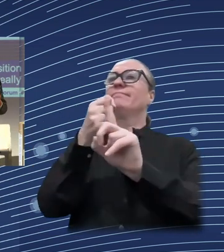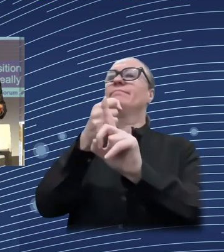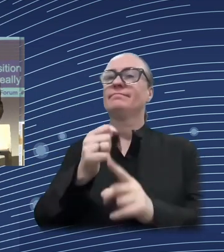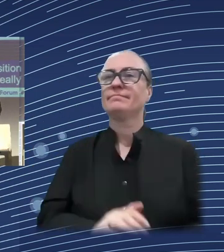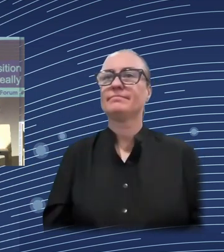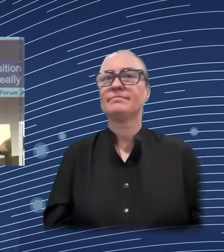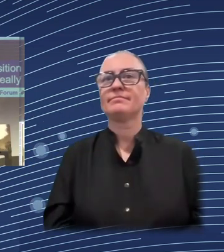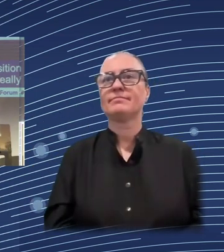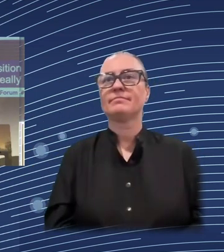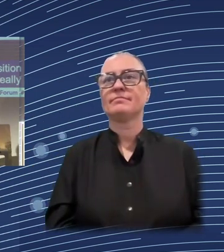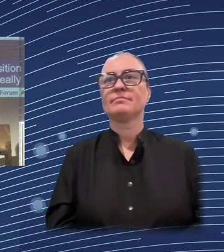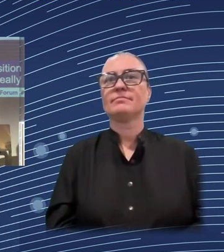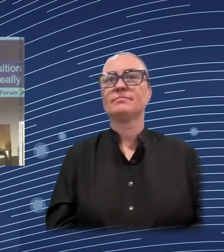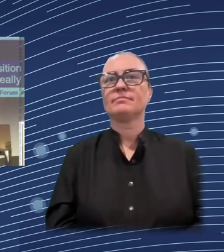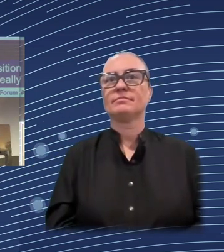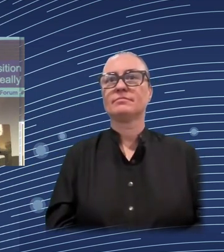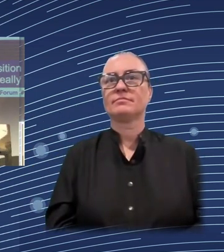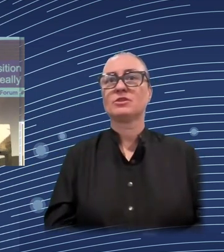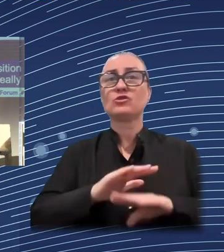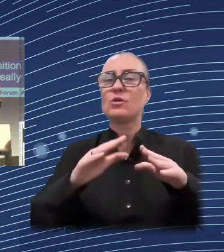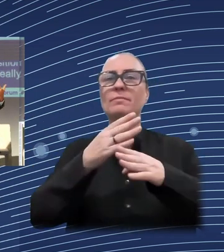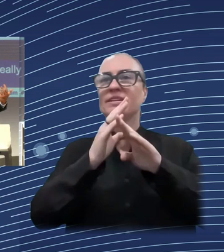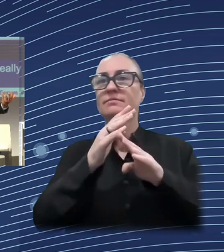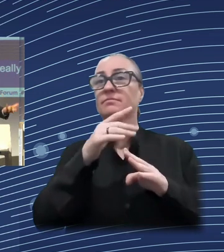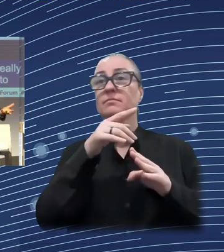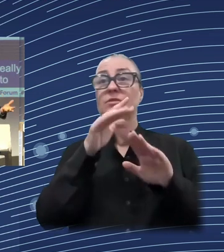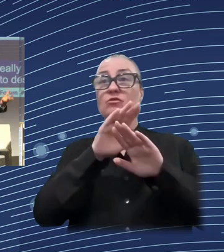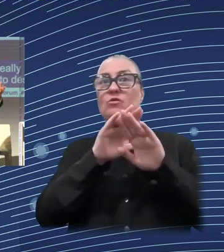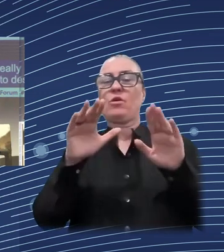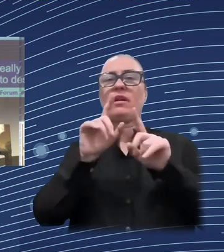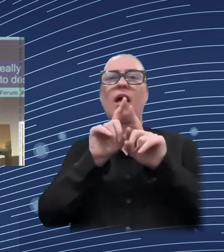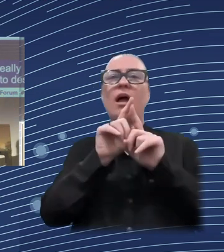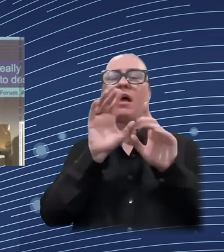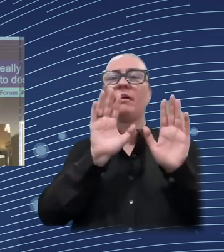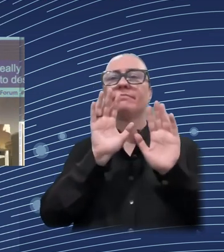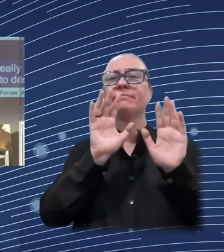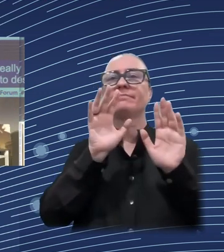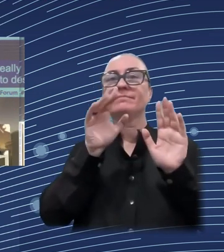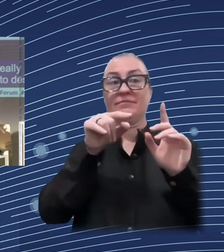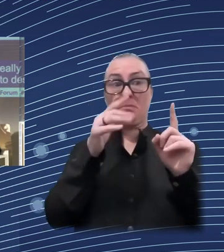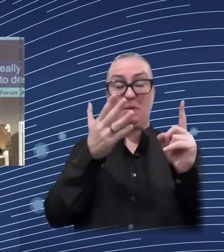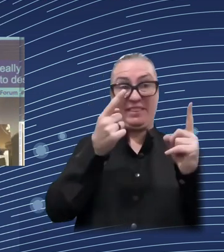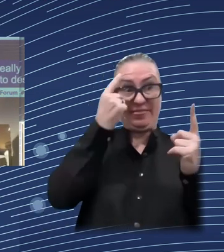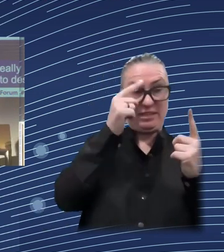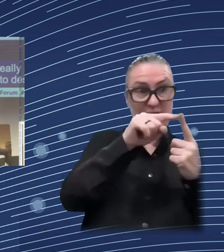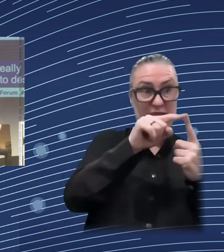to design the policy changes in a way that they are progressive or at least not regressive.